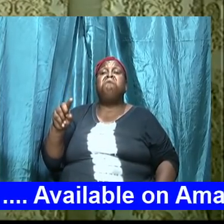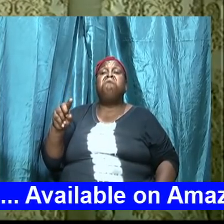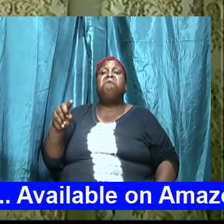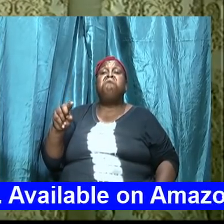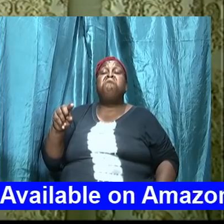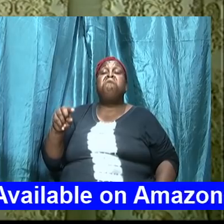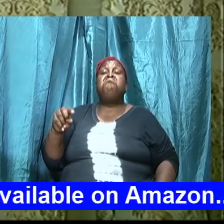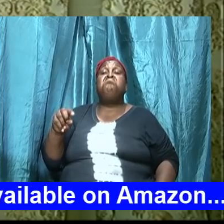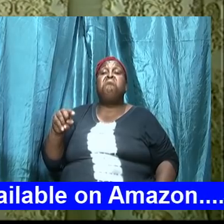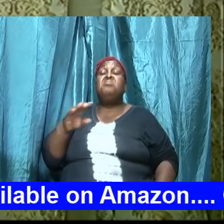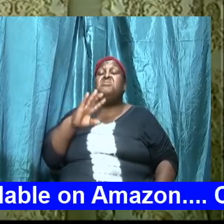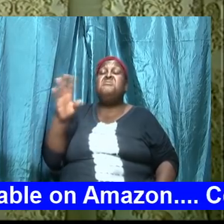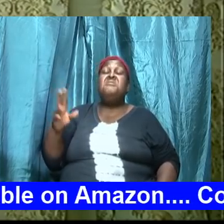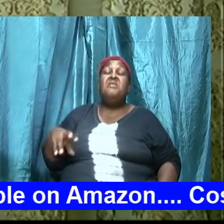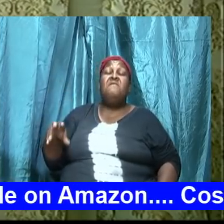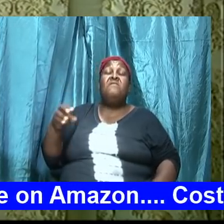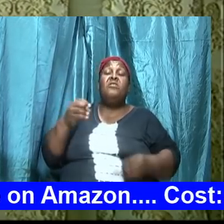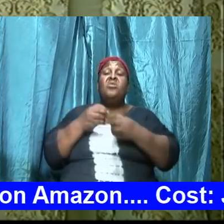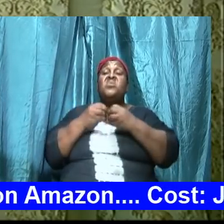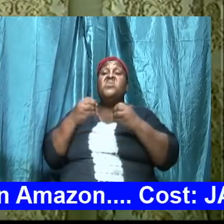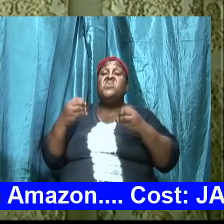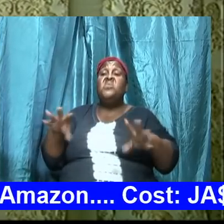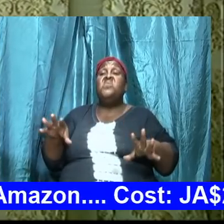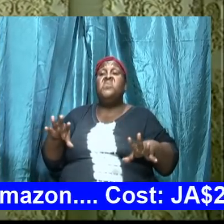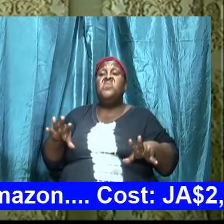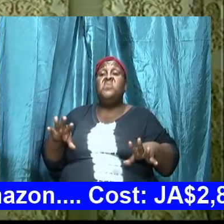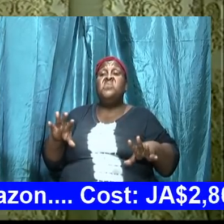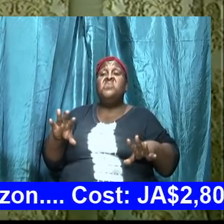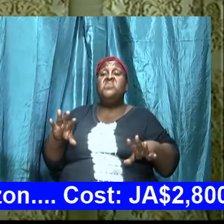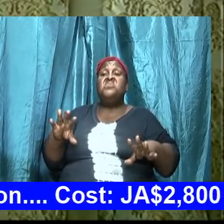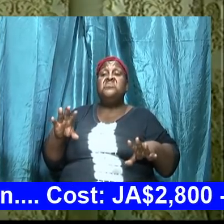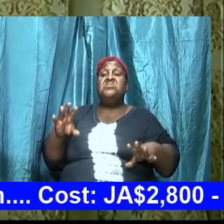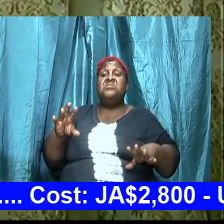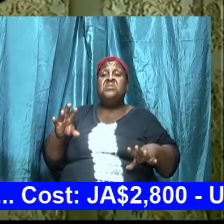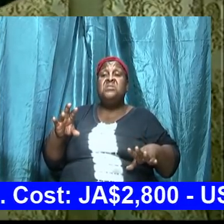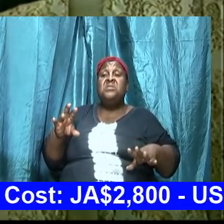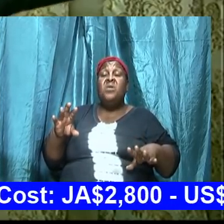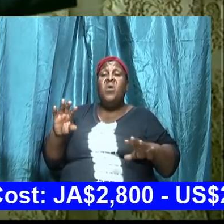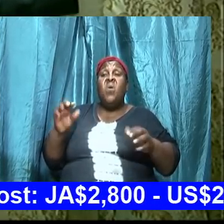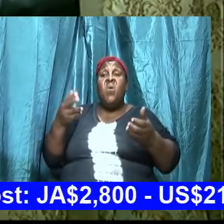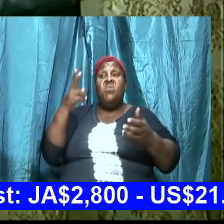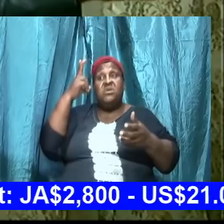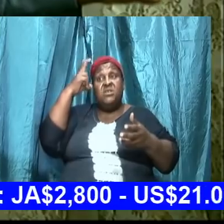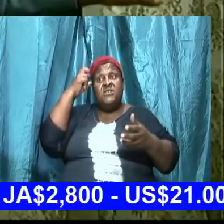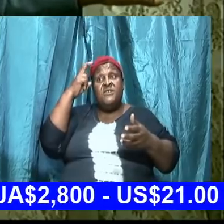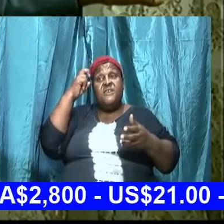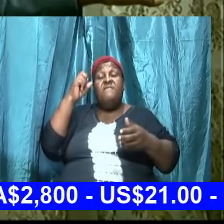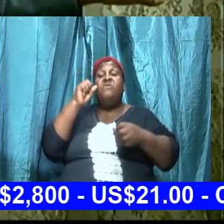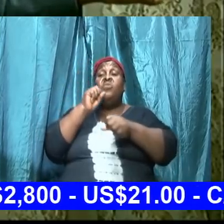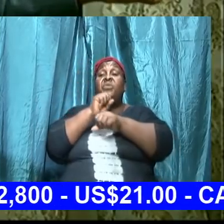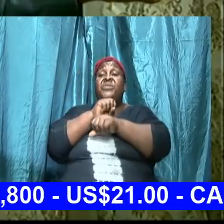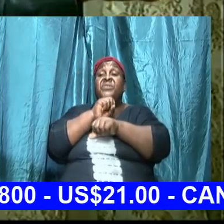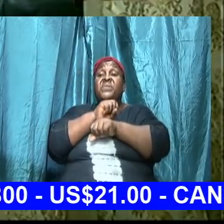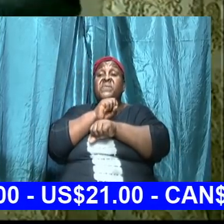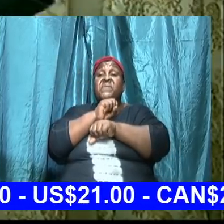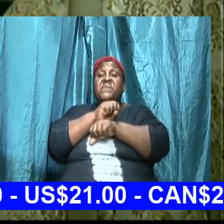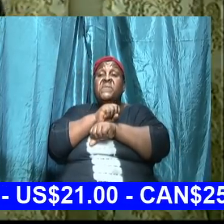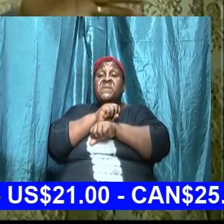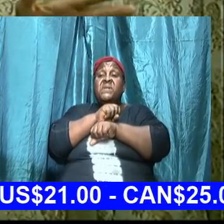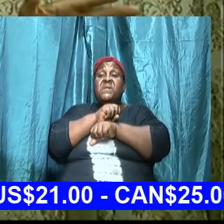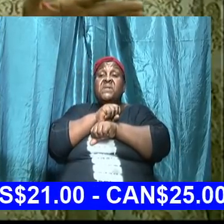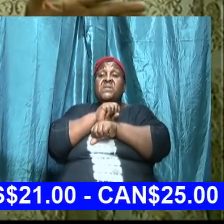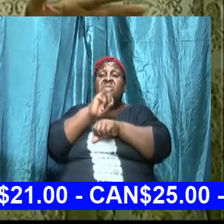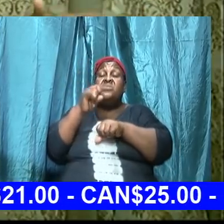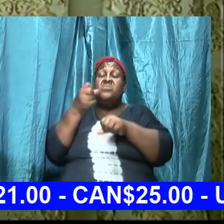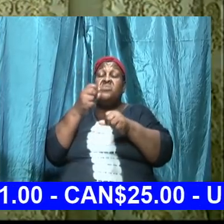never lose sight of how he operates it happens like that from we just read Genesis 3 and see where